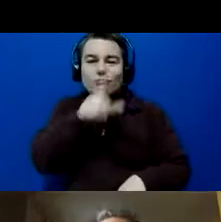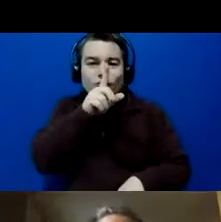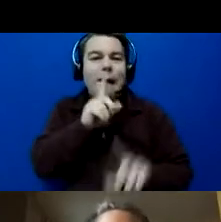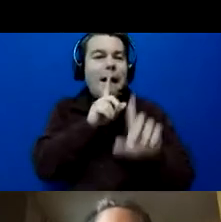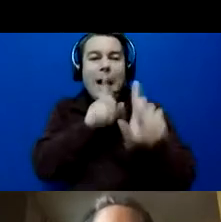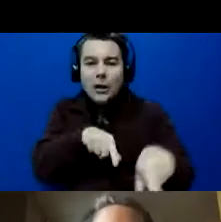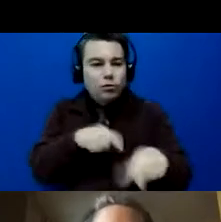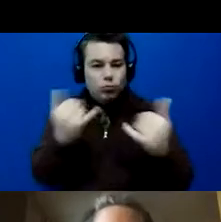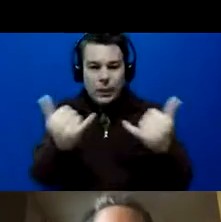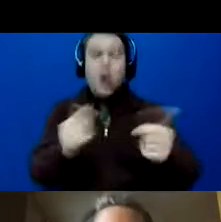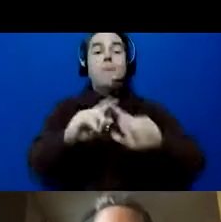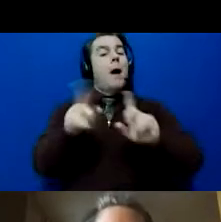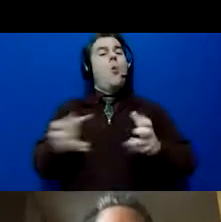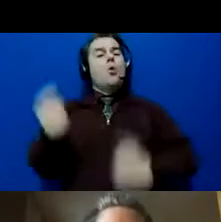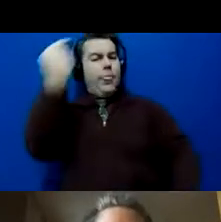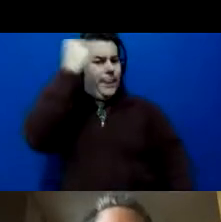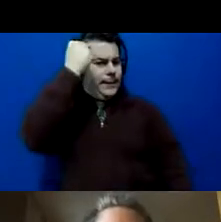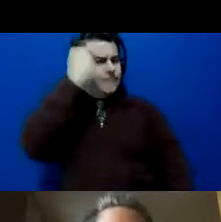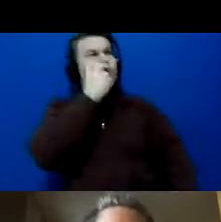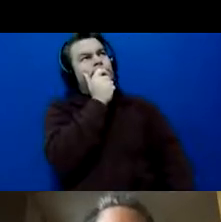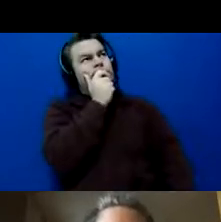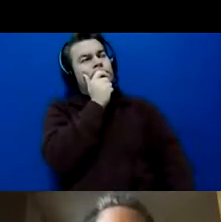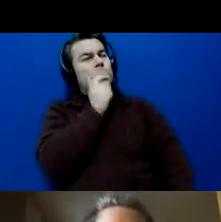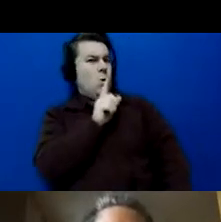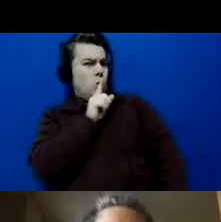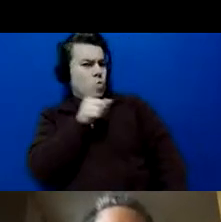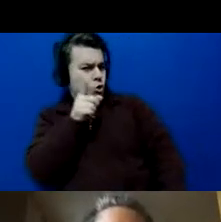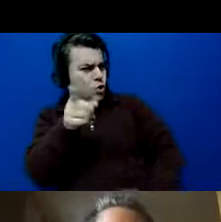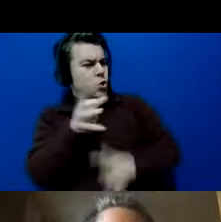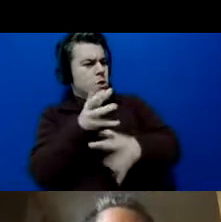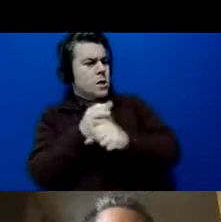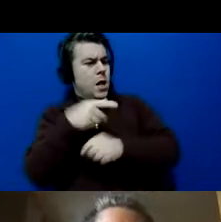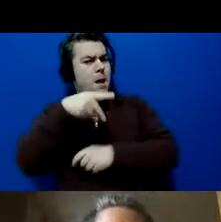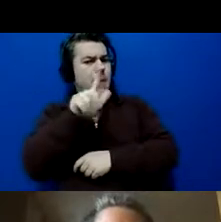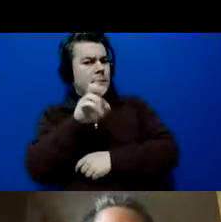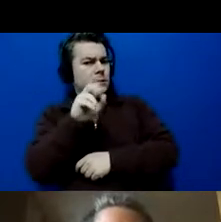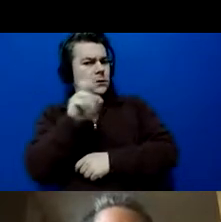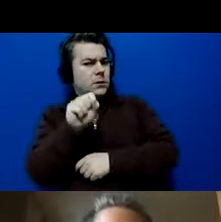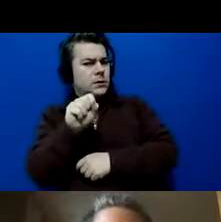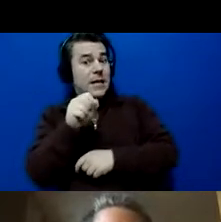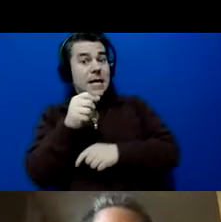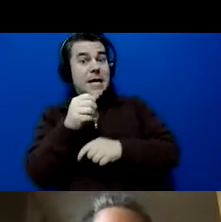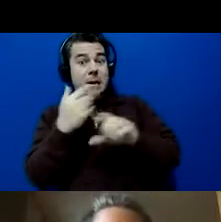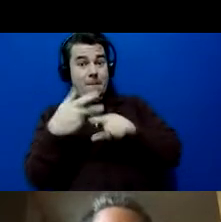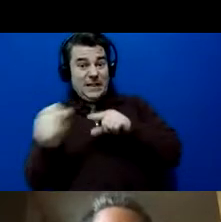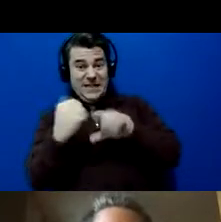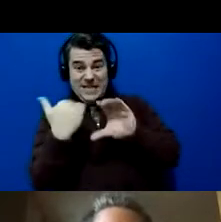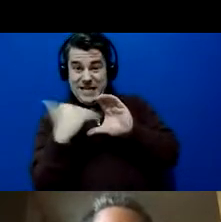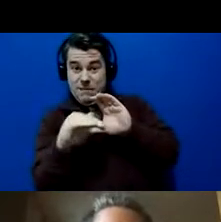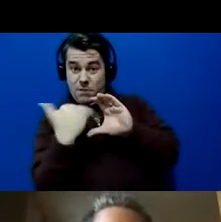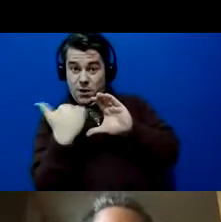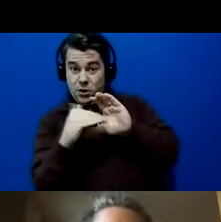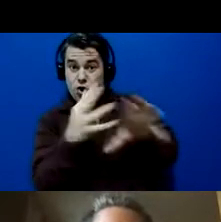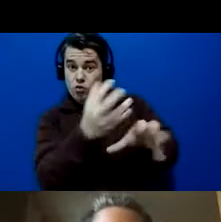now, but I want you to think, are you getting Plexus emails? Are you getting Plexus emails?